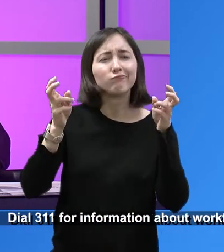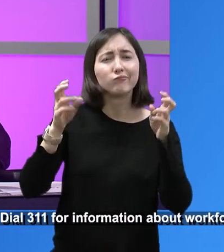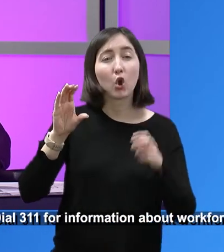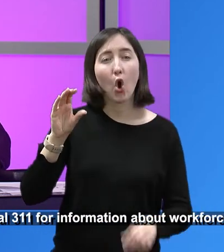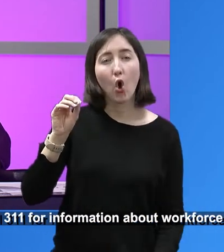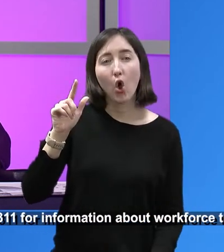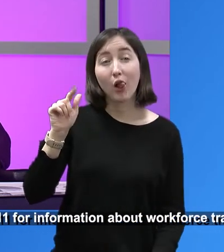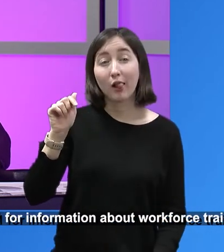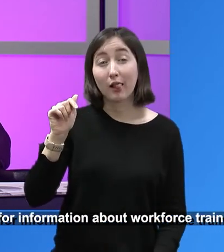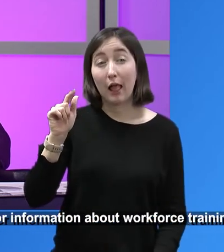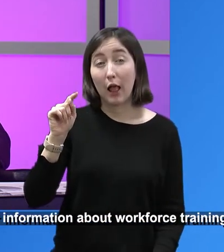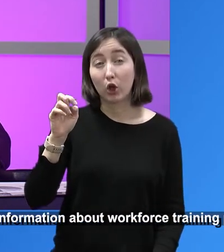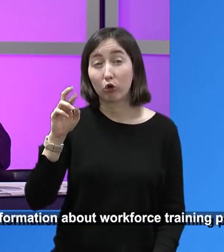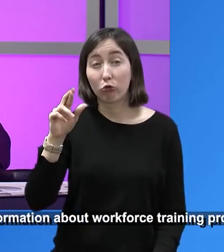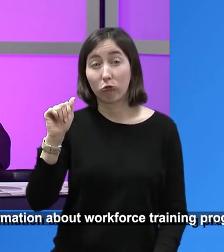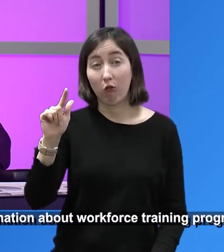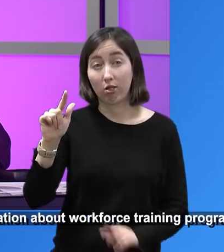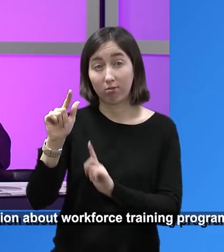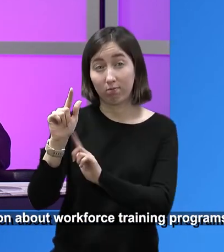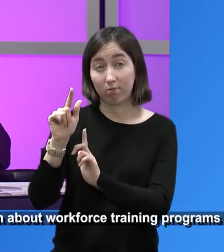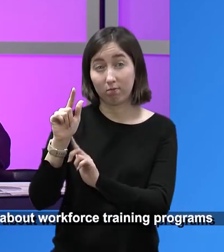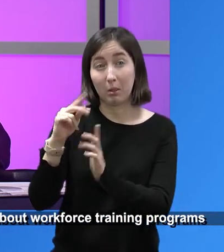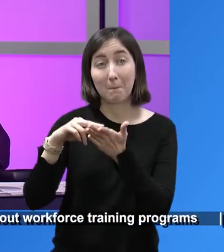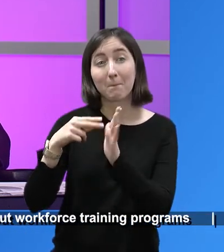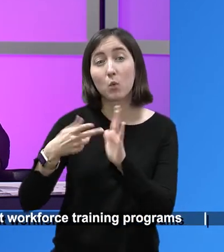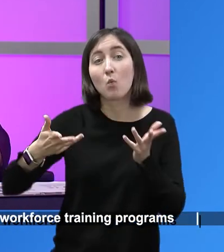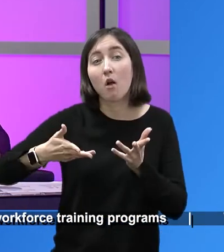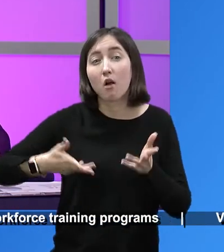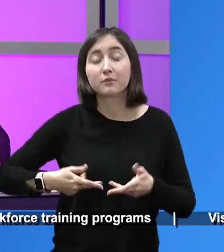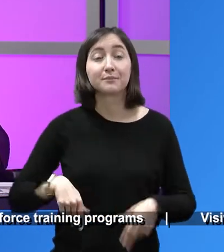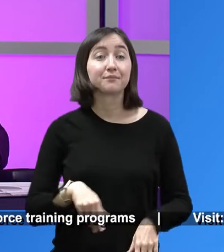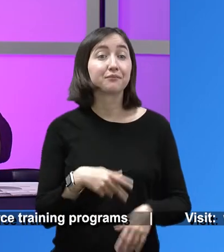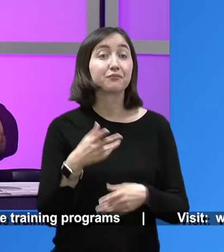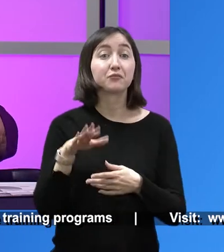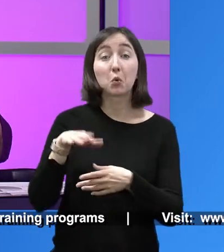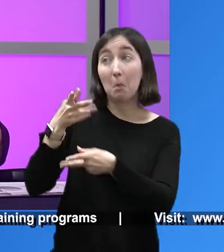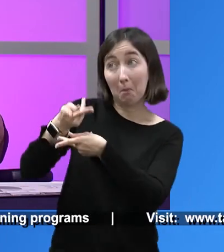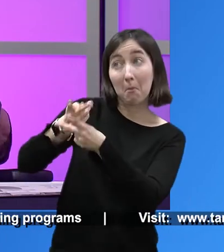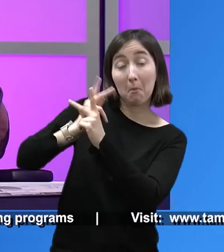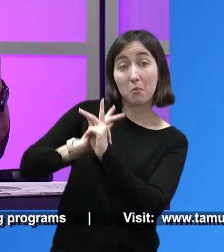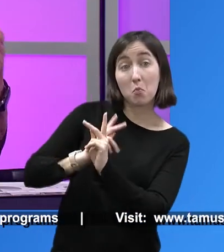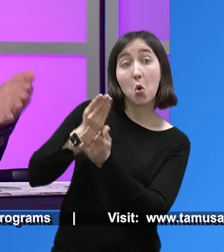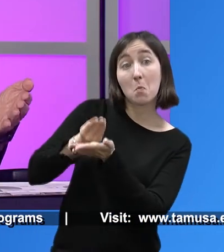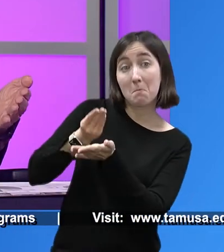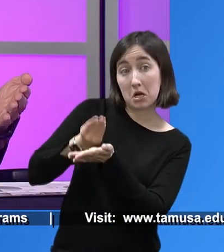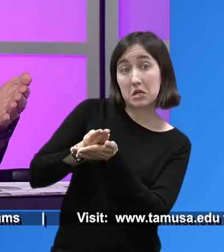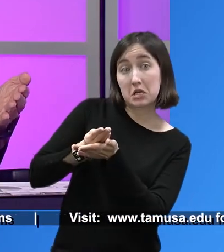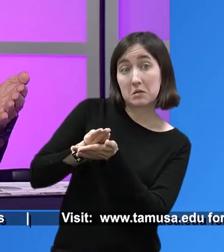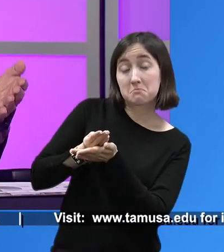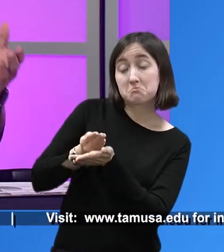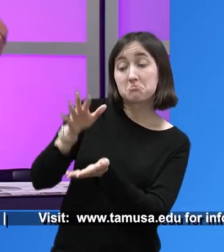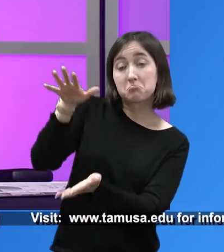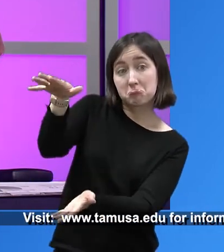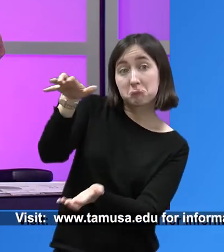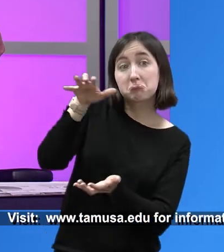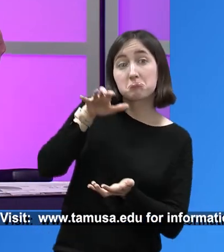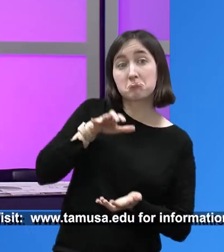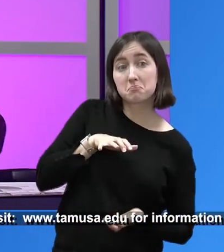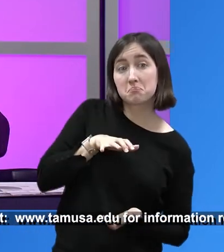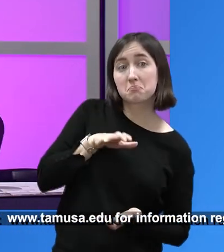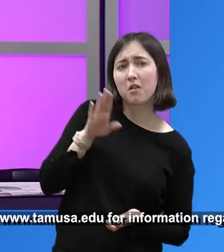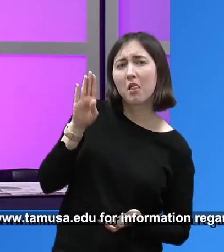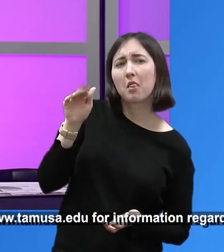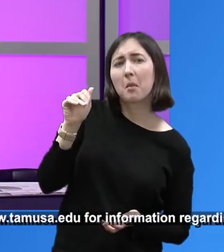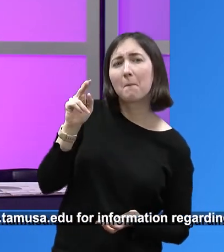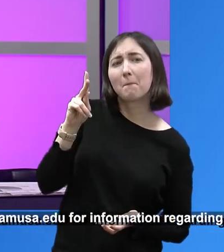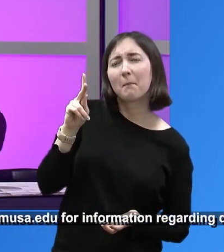going to want to have collateral. I mean, meaning if for some reason you cannot pay this loan, we have that collateral.